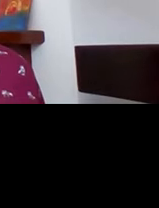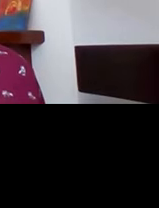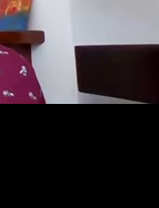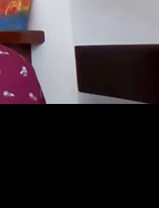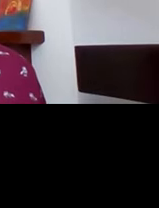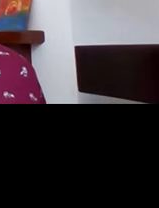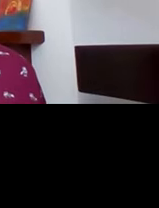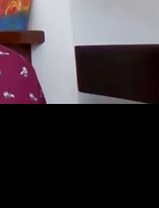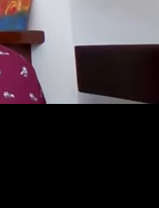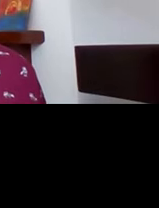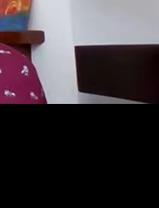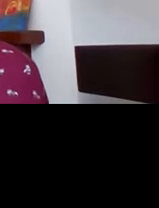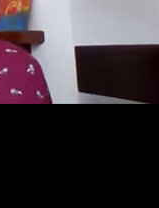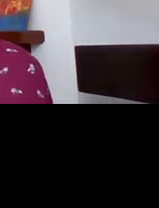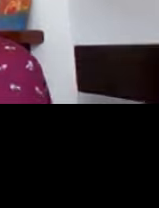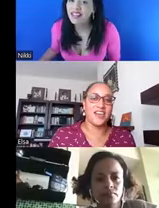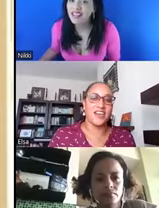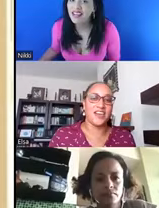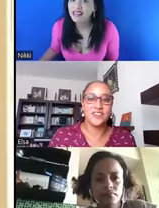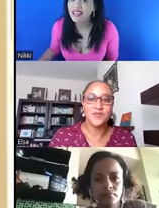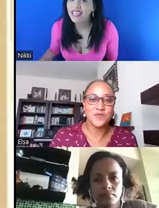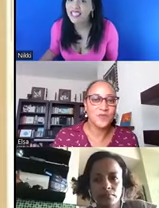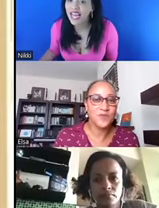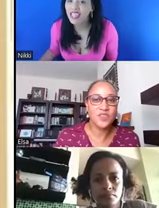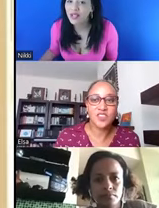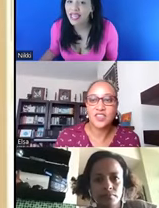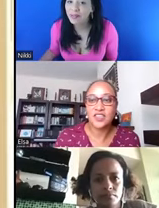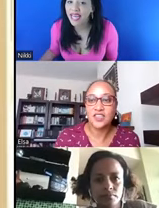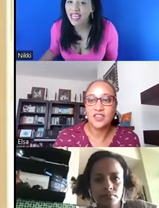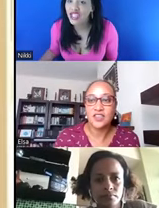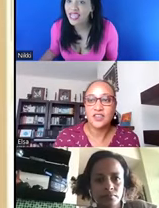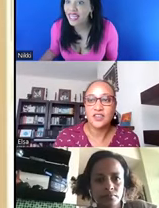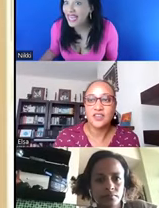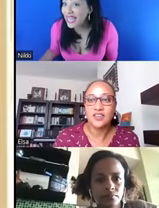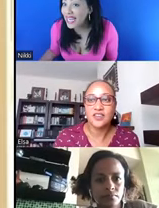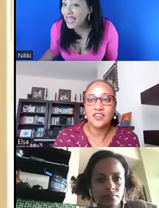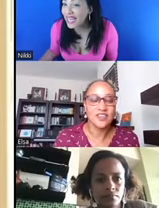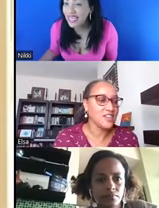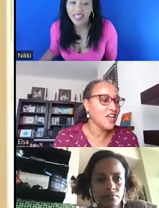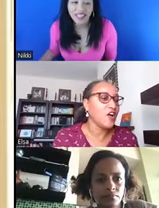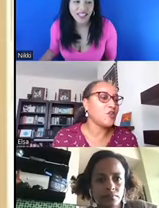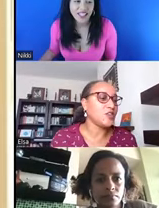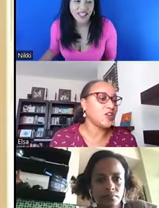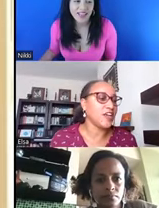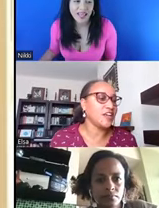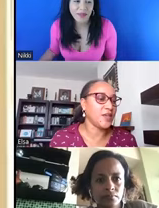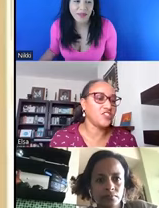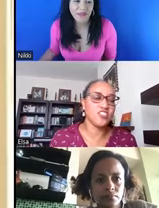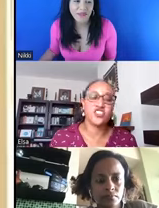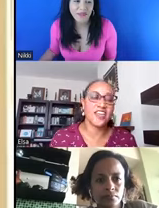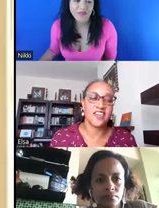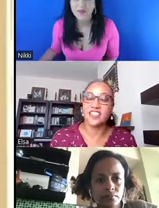Liban, and she's committed on... Sorry, didn't catch the PhD in... Oh, sorry,